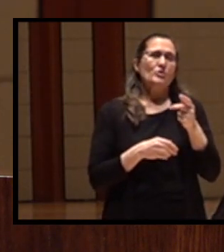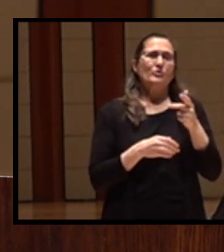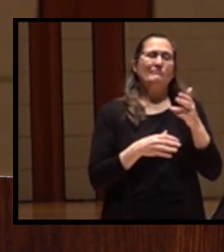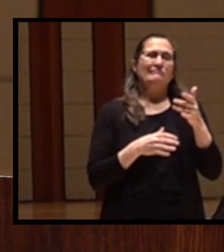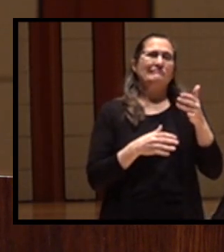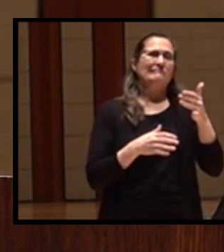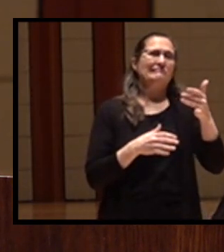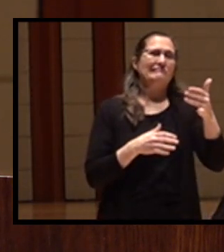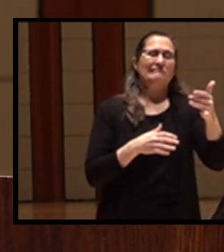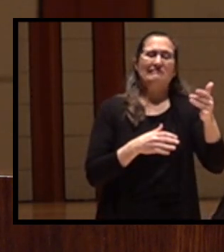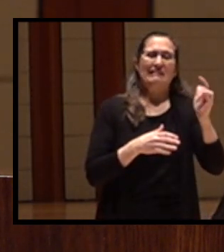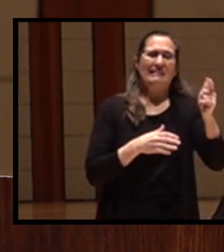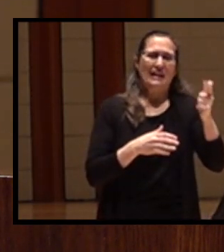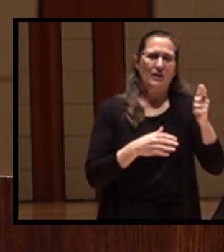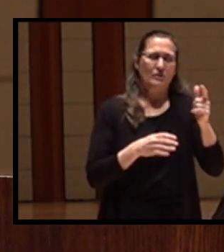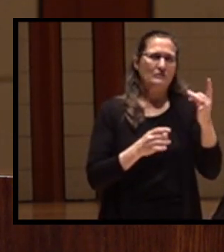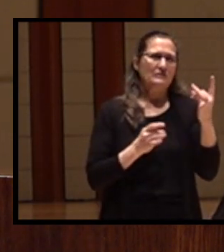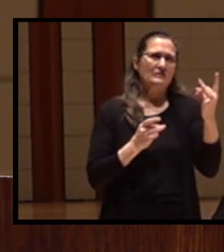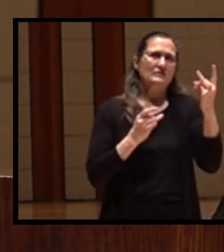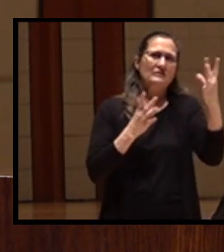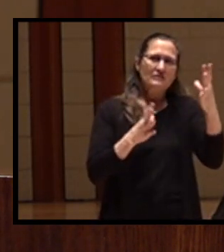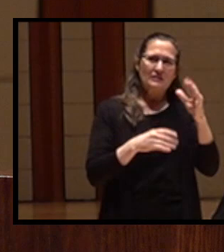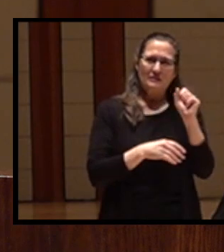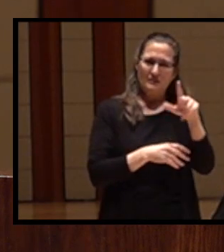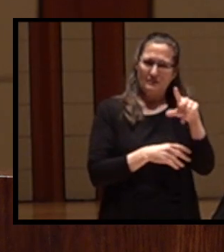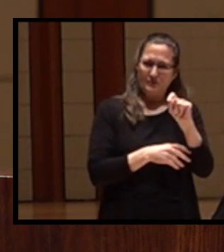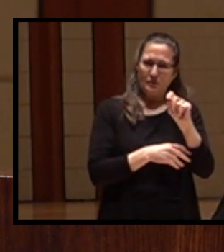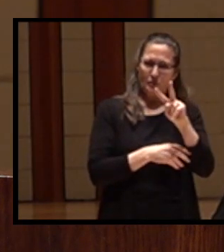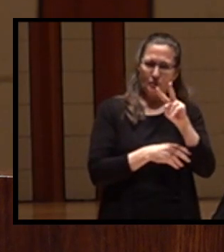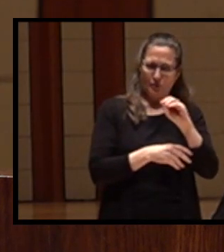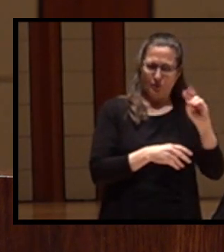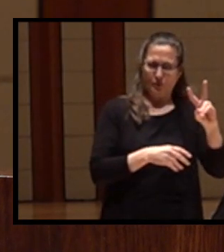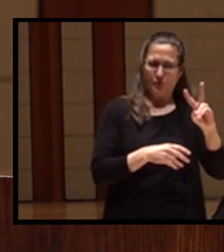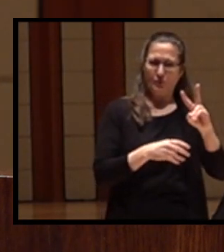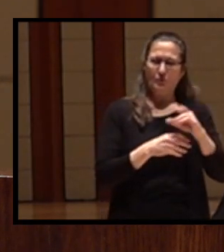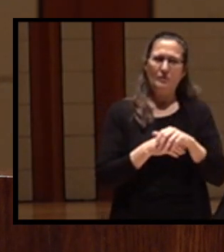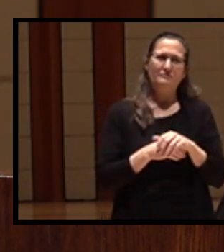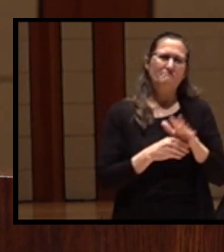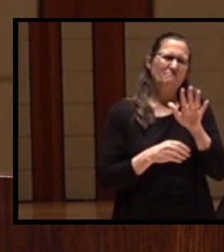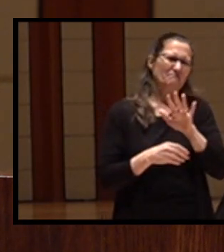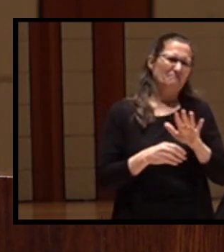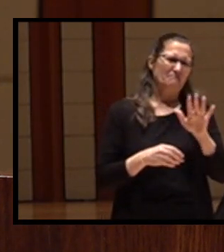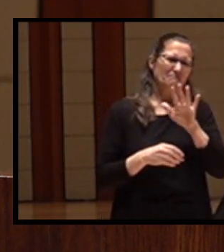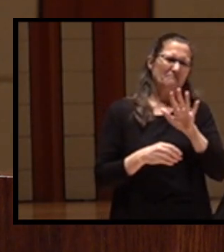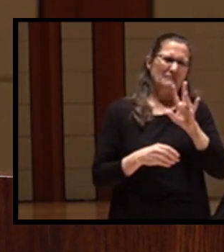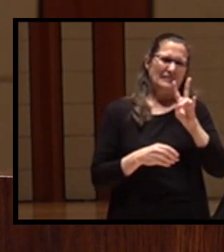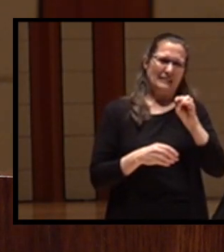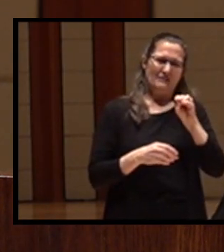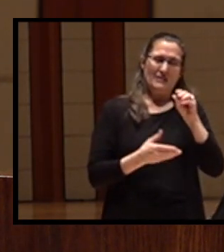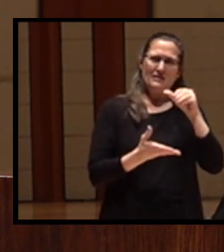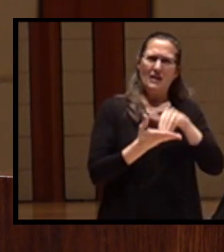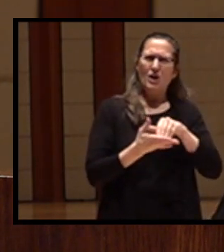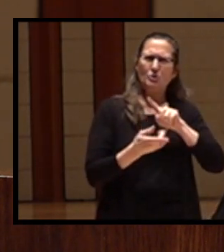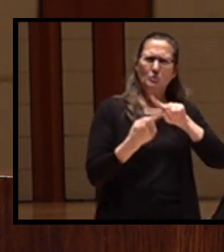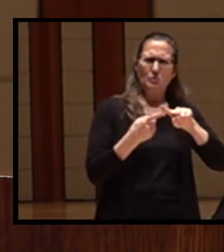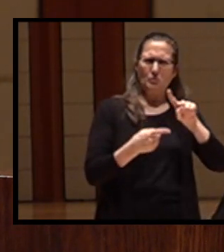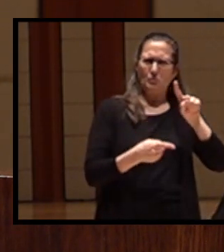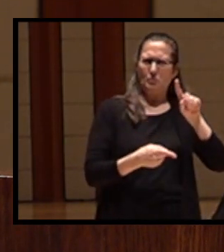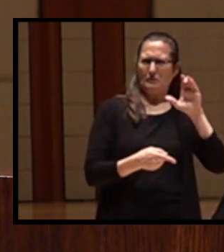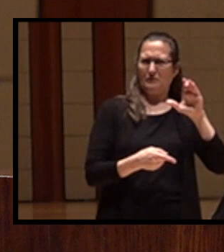tragedy hit. In September of 2002, an estimated 70,000 to 100